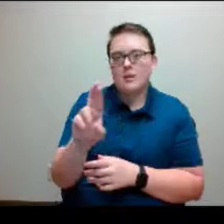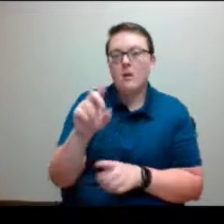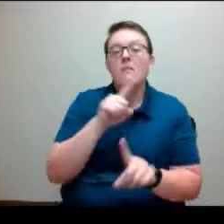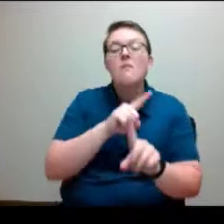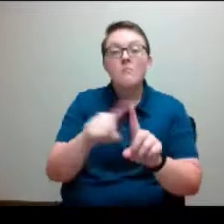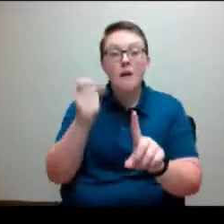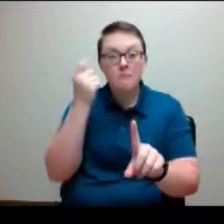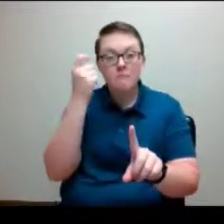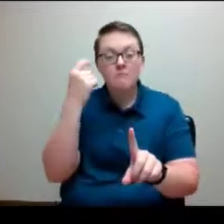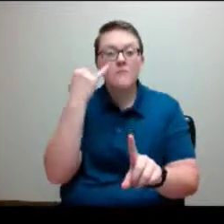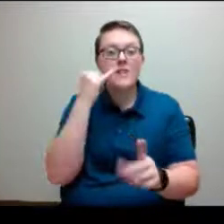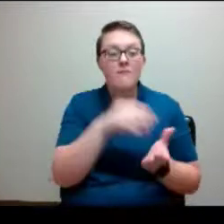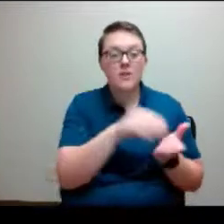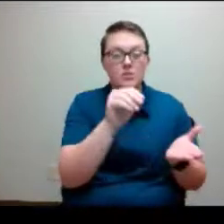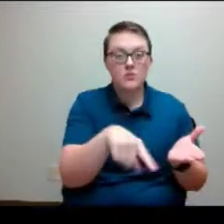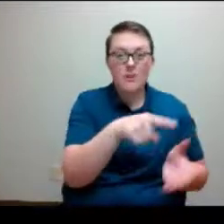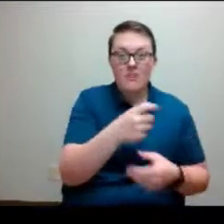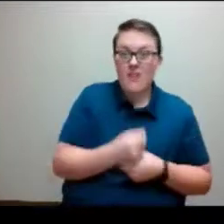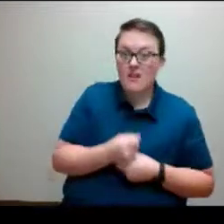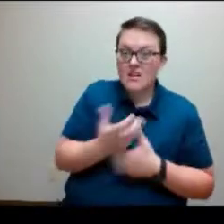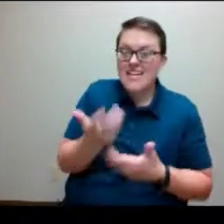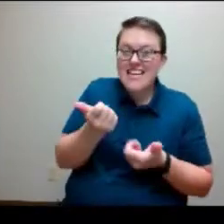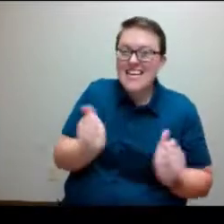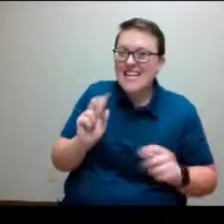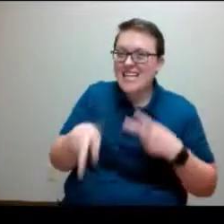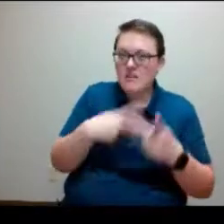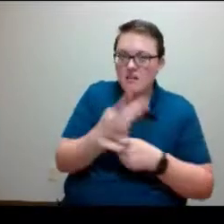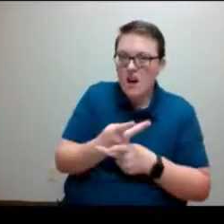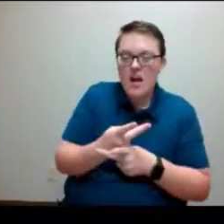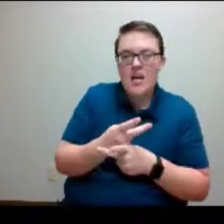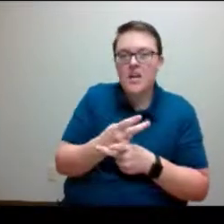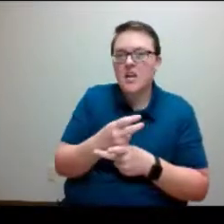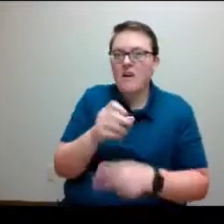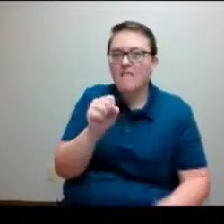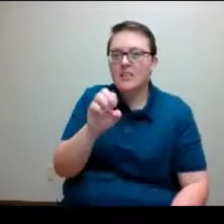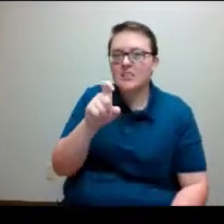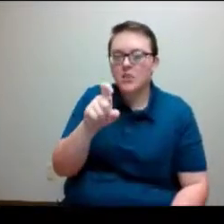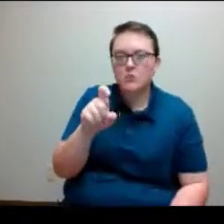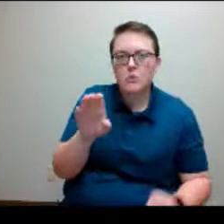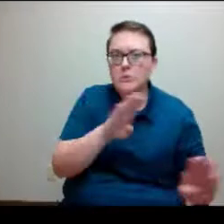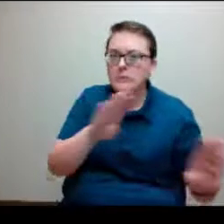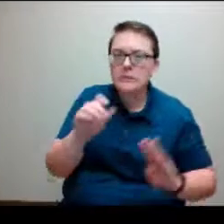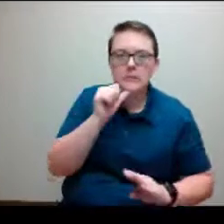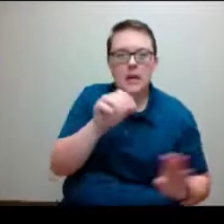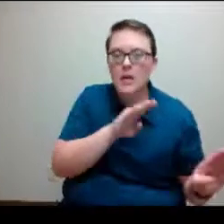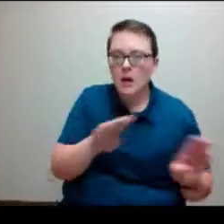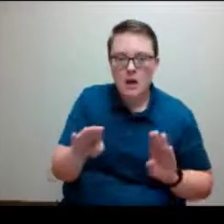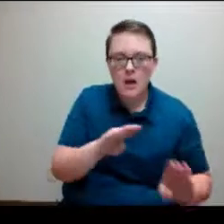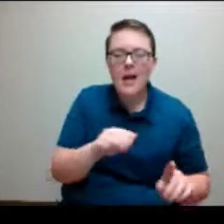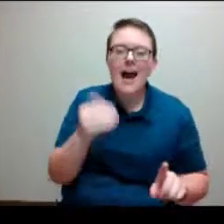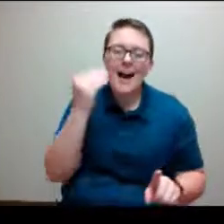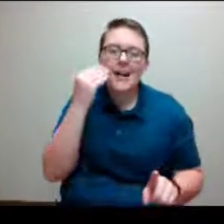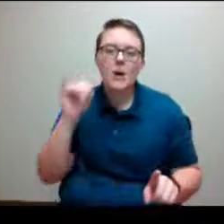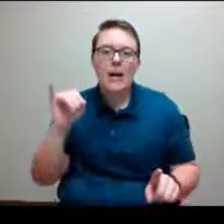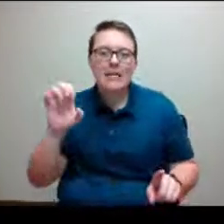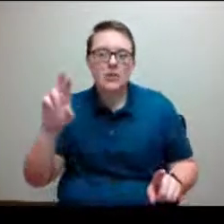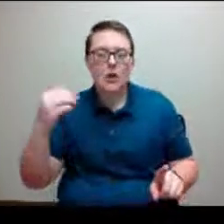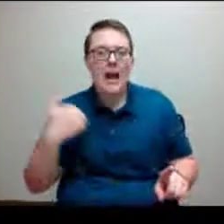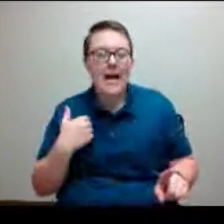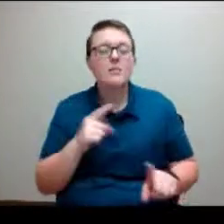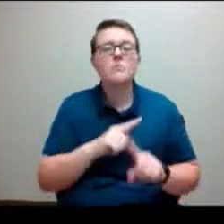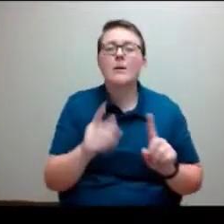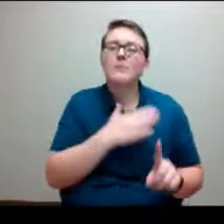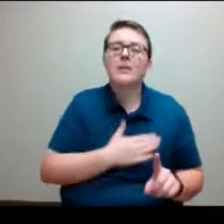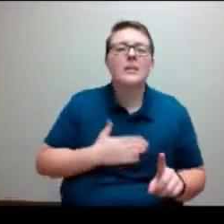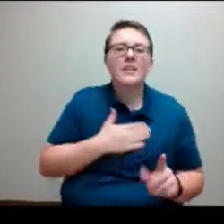form of sexual misconduct. I know that there is that automatic statement in your ICR, but please also go ahead and